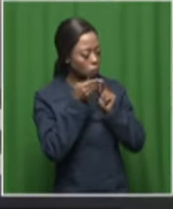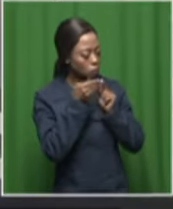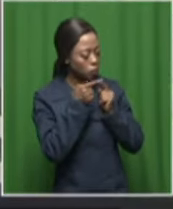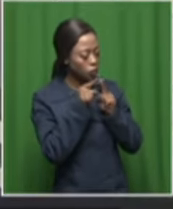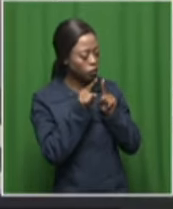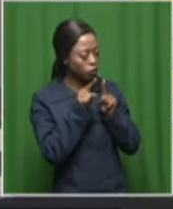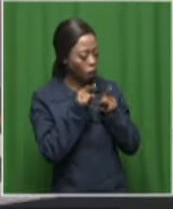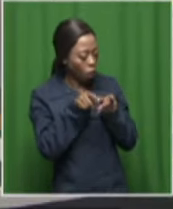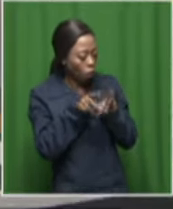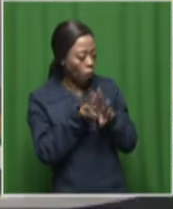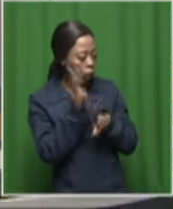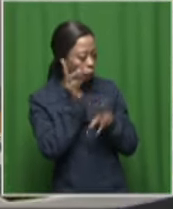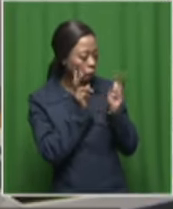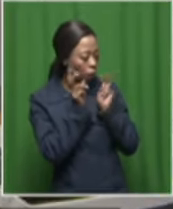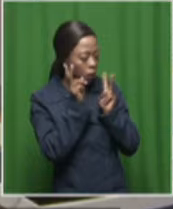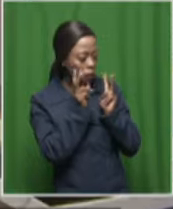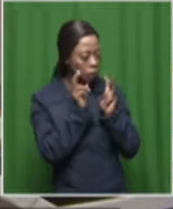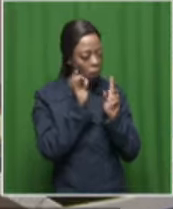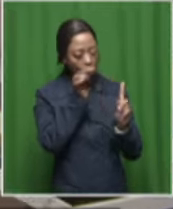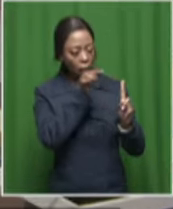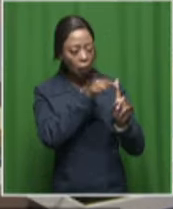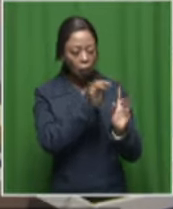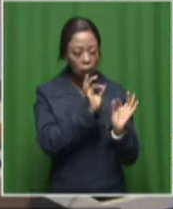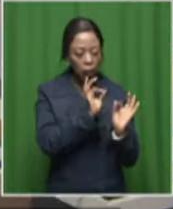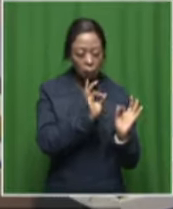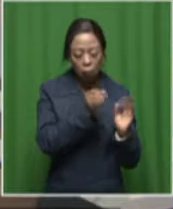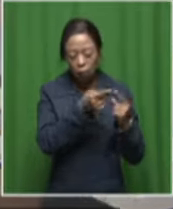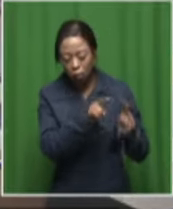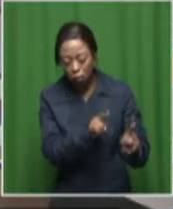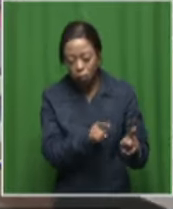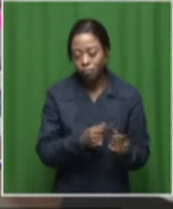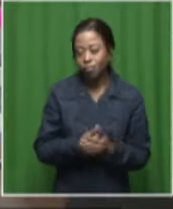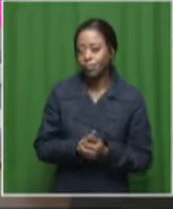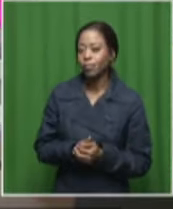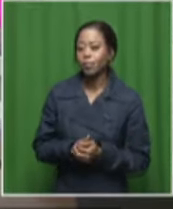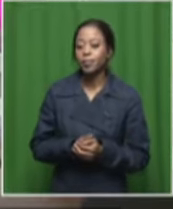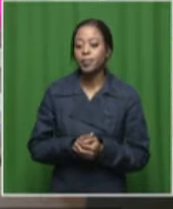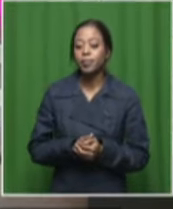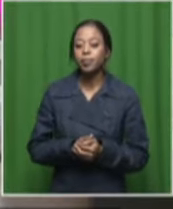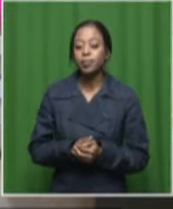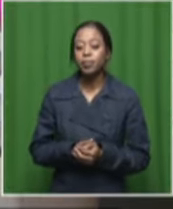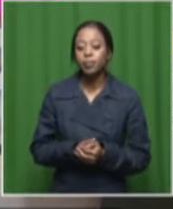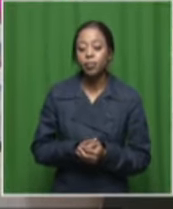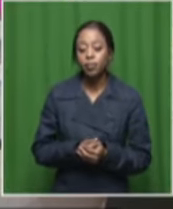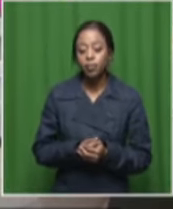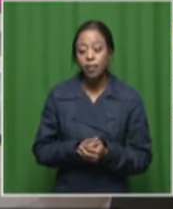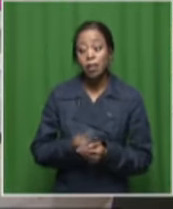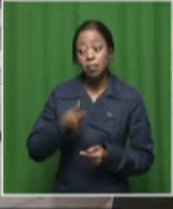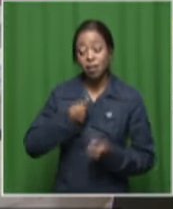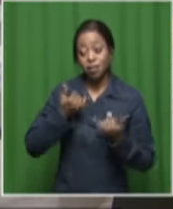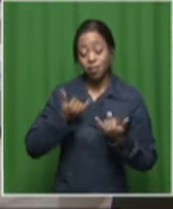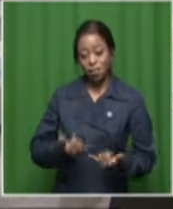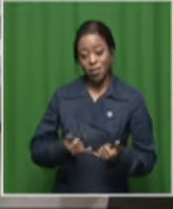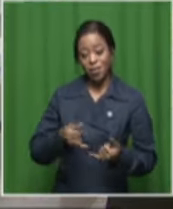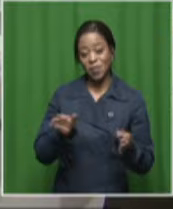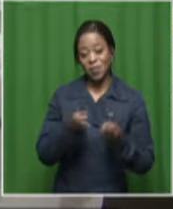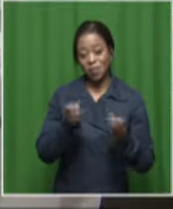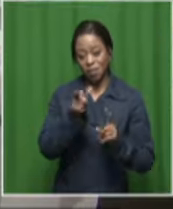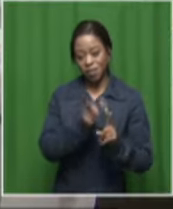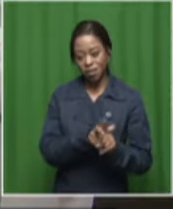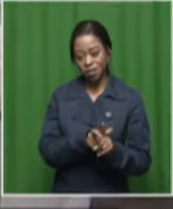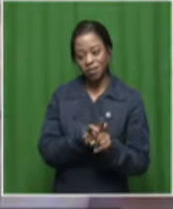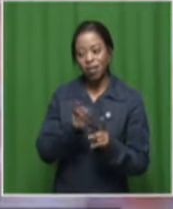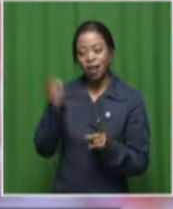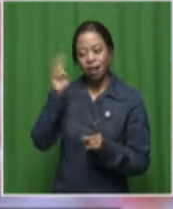ear, a different intent perhaps? I think, you know, now that I am a musician, I do think I listen